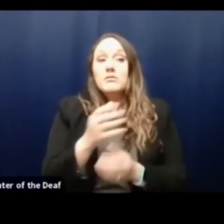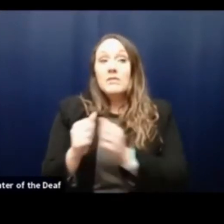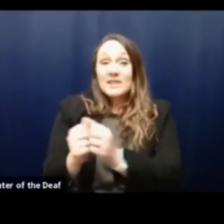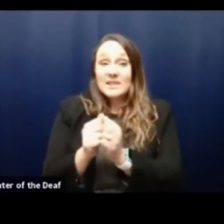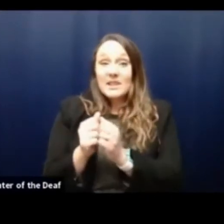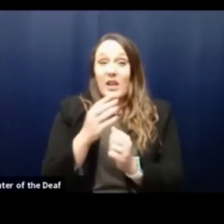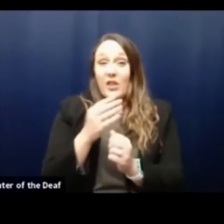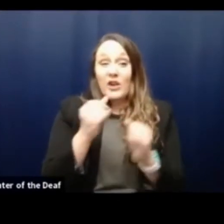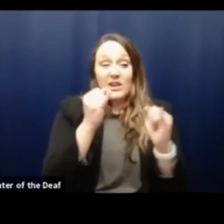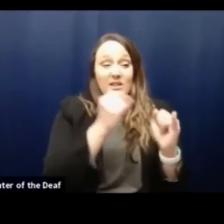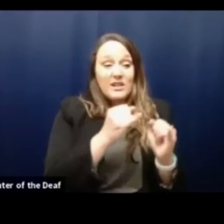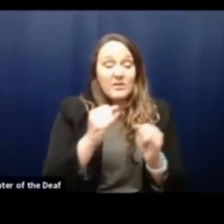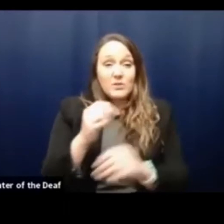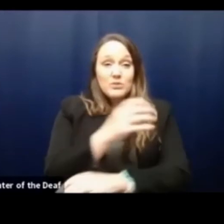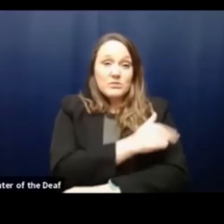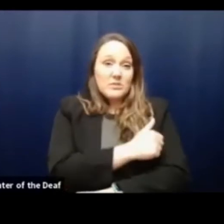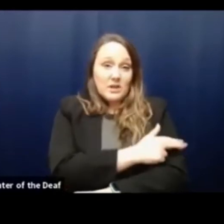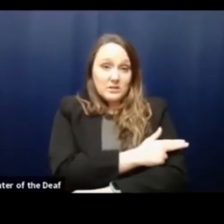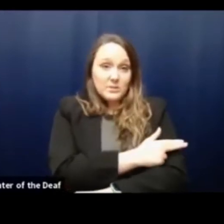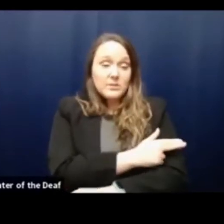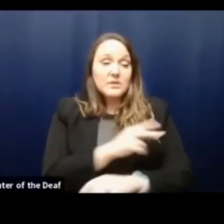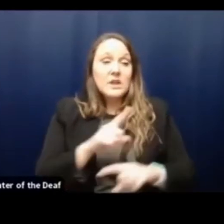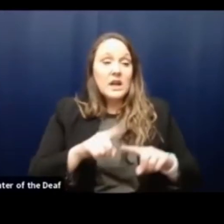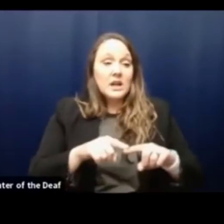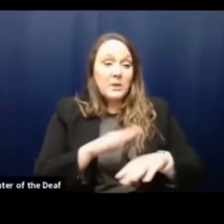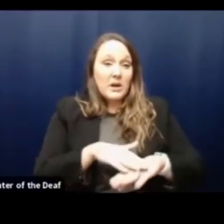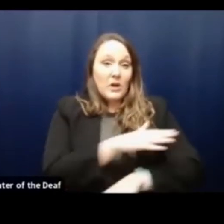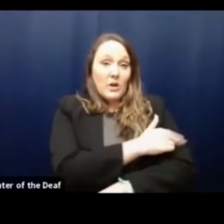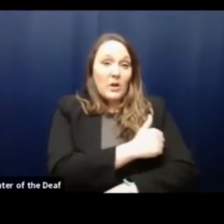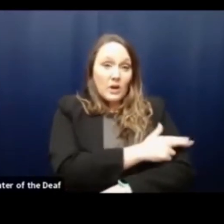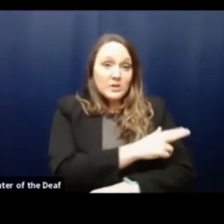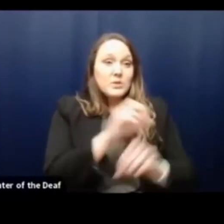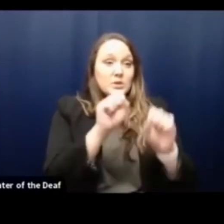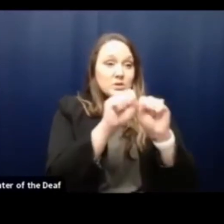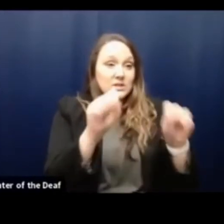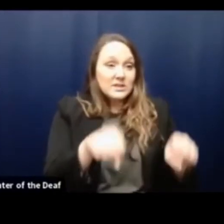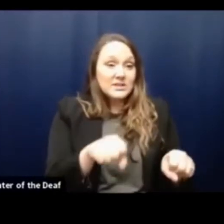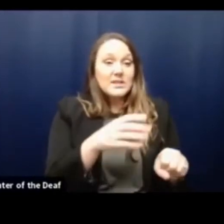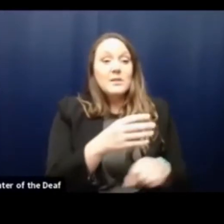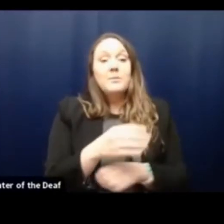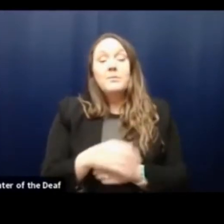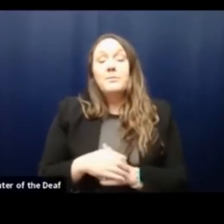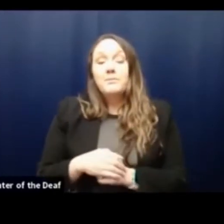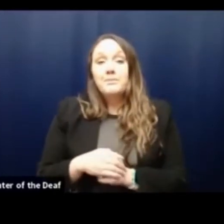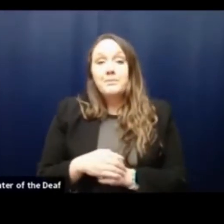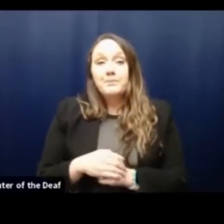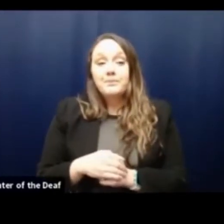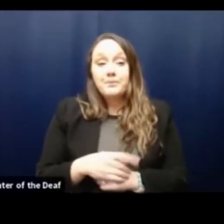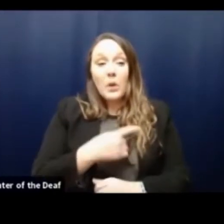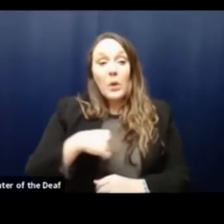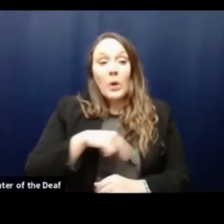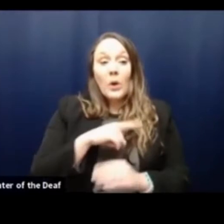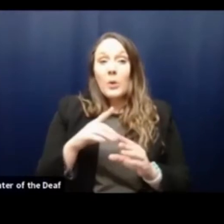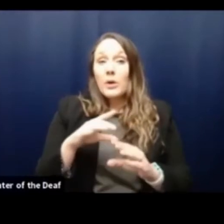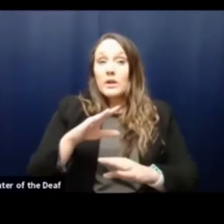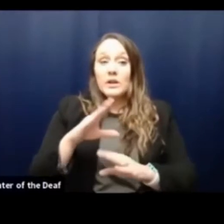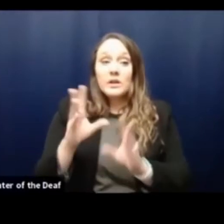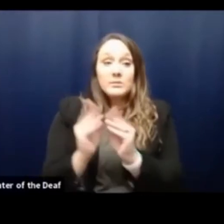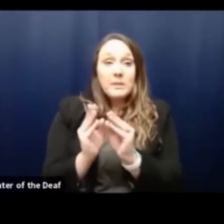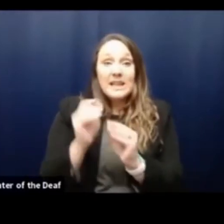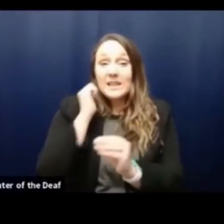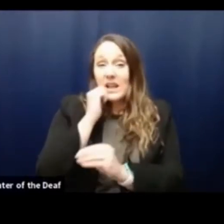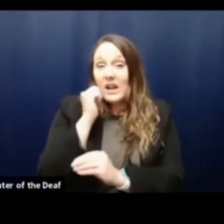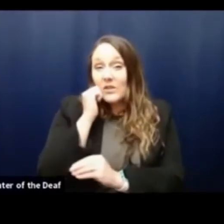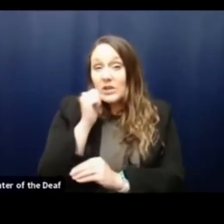individual basis based on the hospital system and based on the local hospital within that system. We are meeting daily to look at